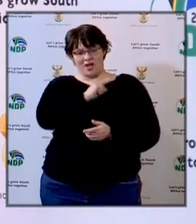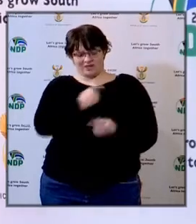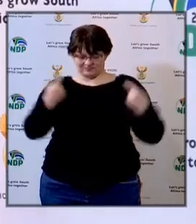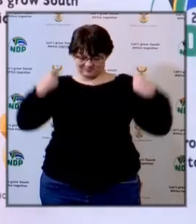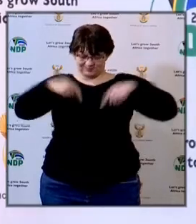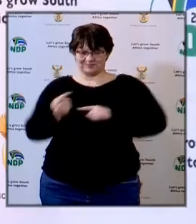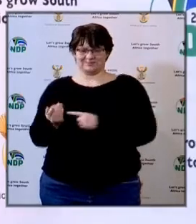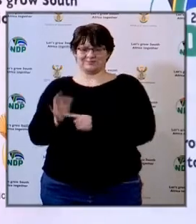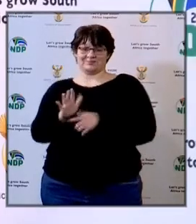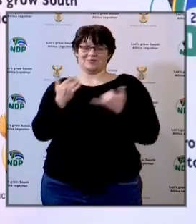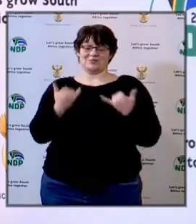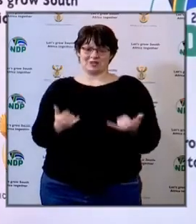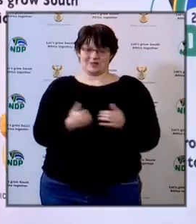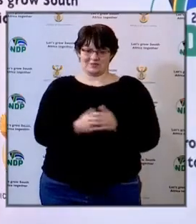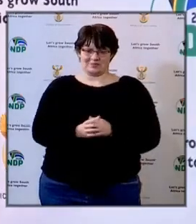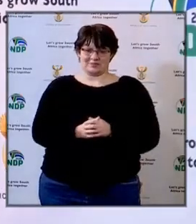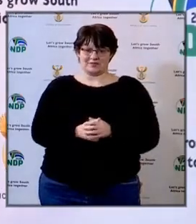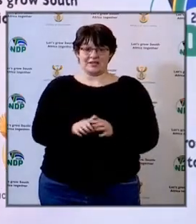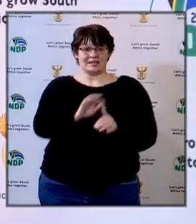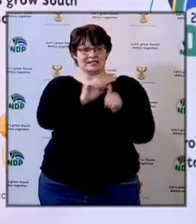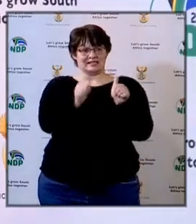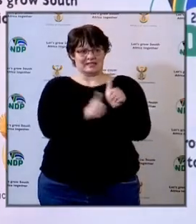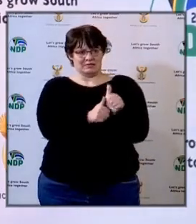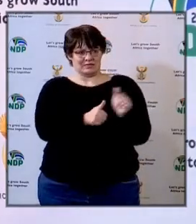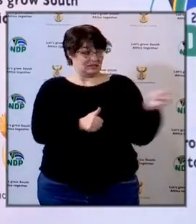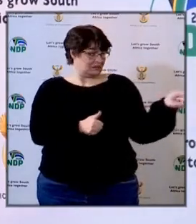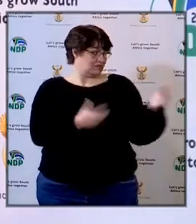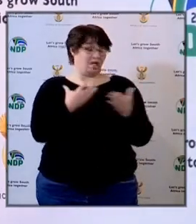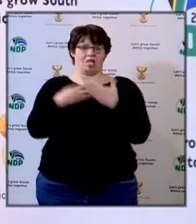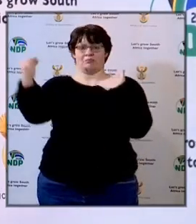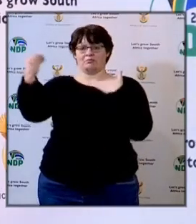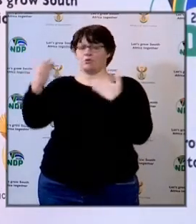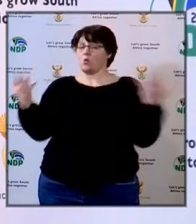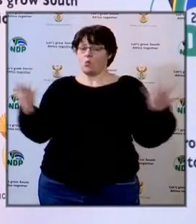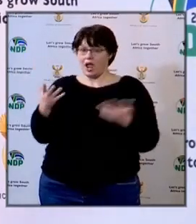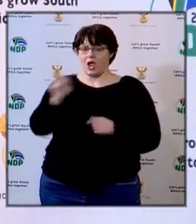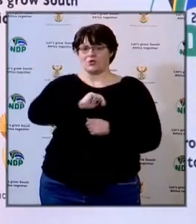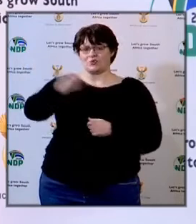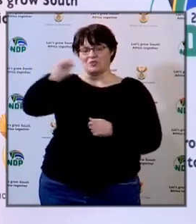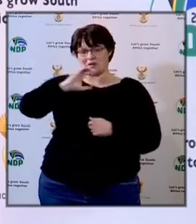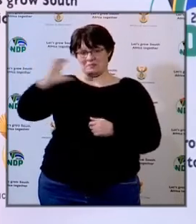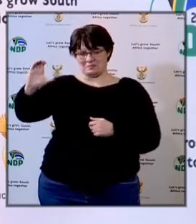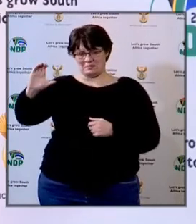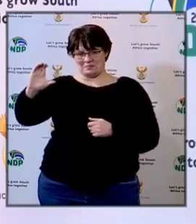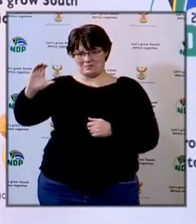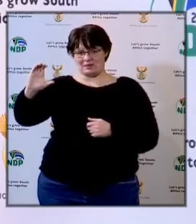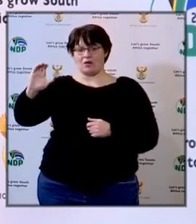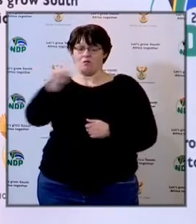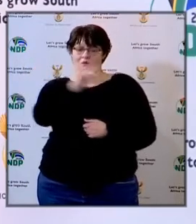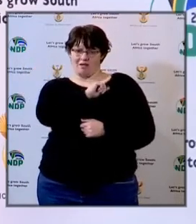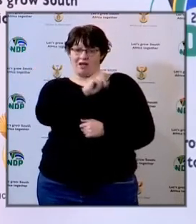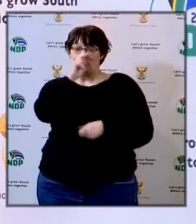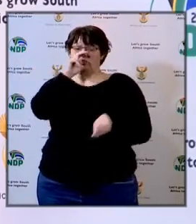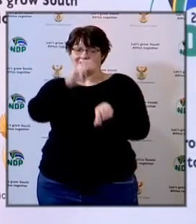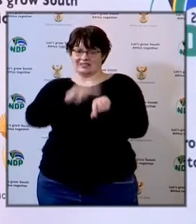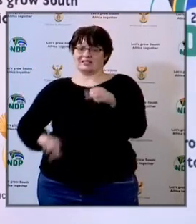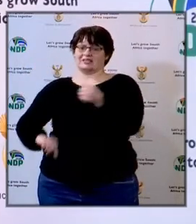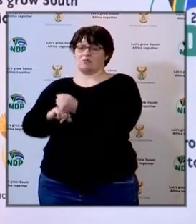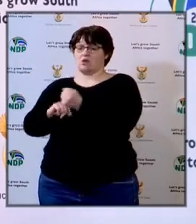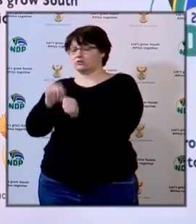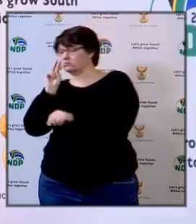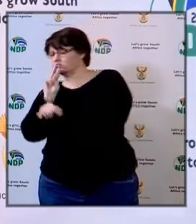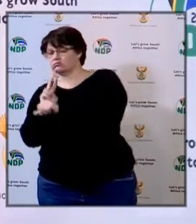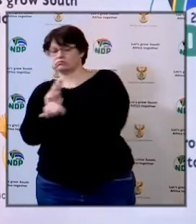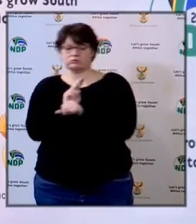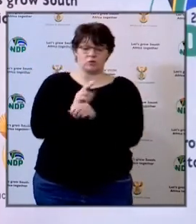today the Deputy Minister is actually leaving now for the Northern Cape to assist the province in monitoring